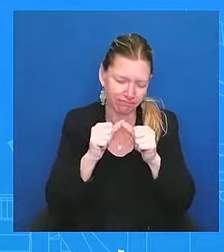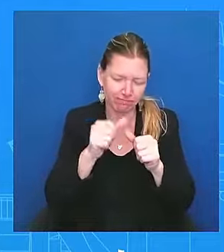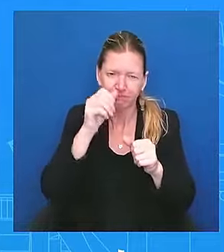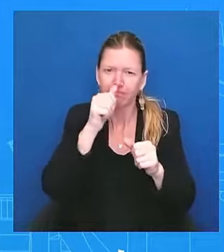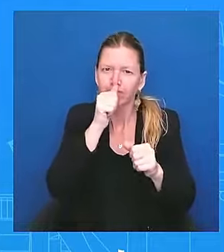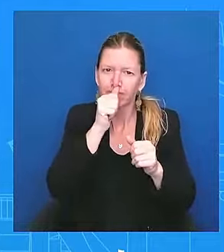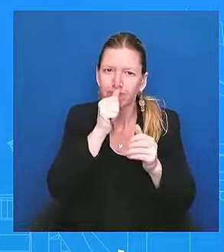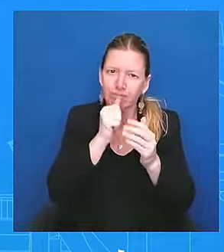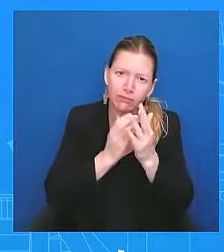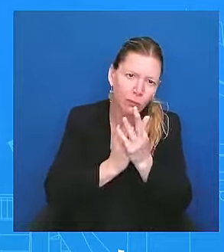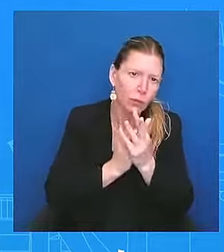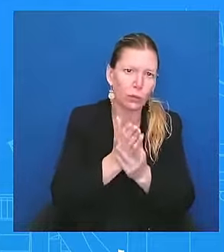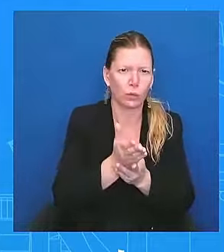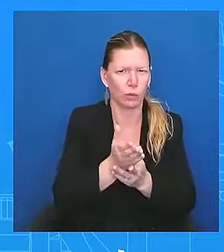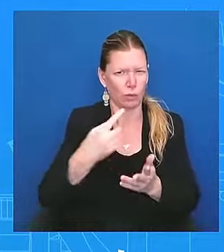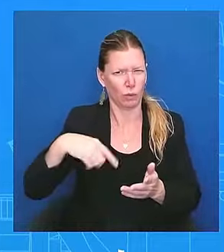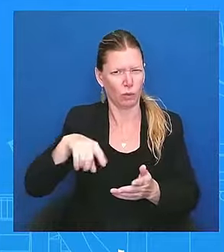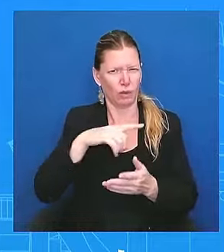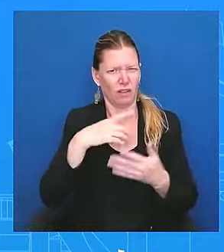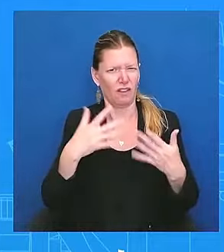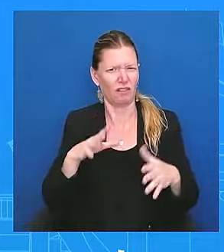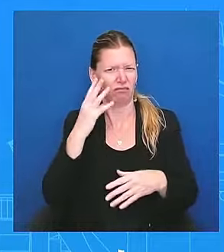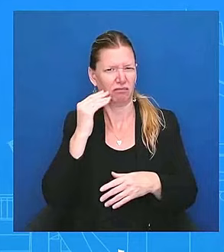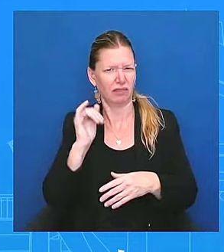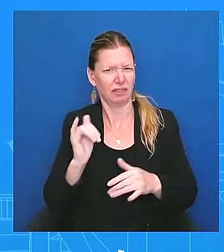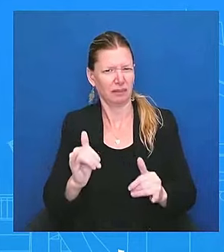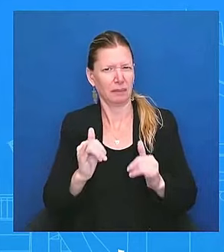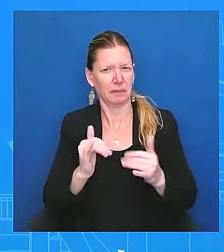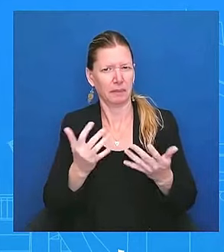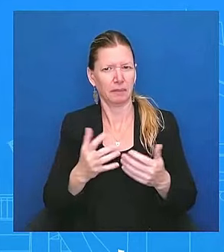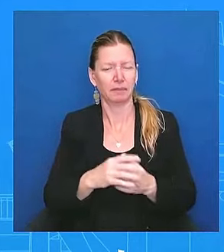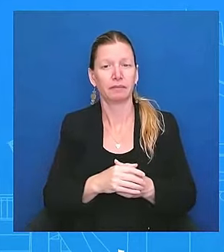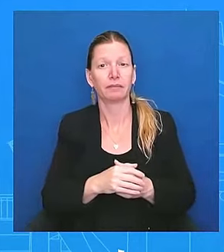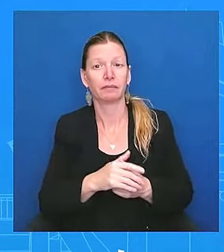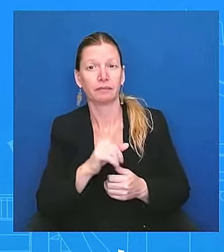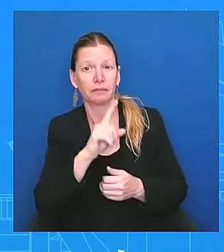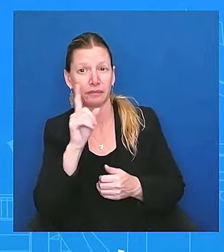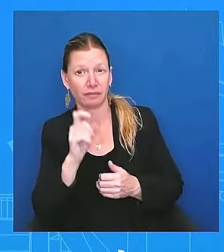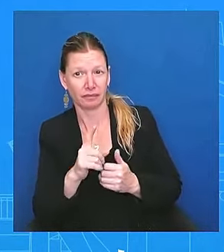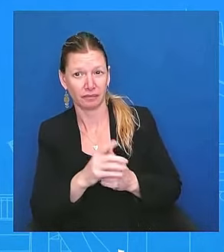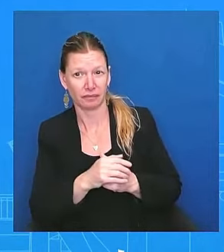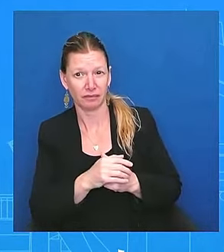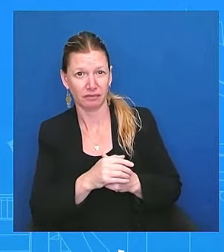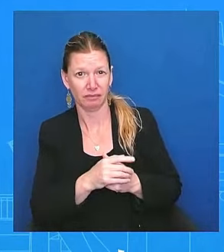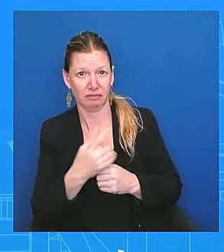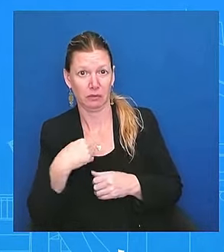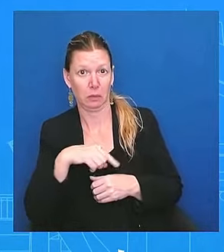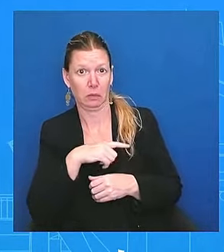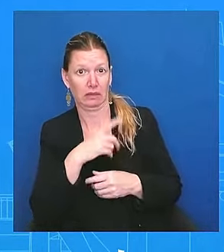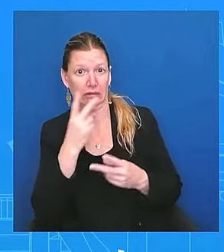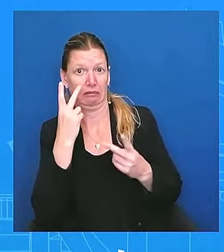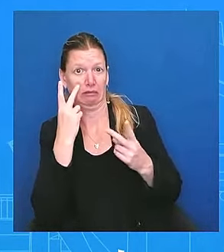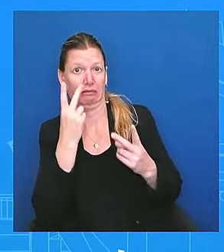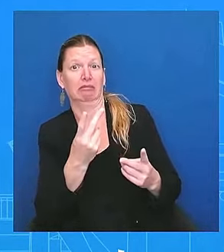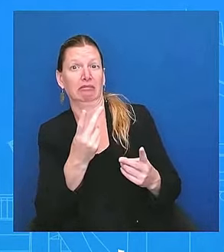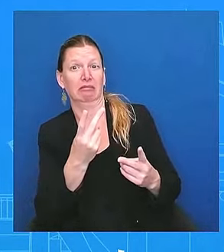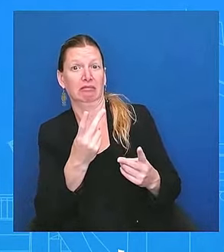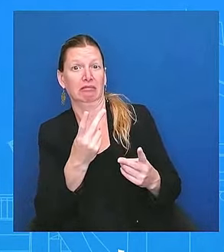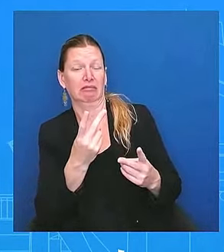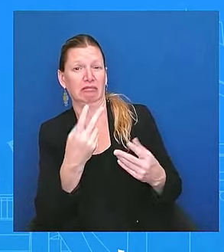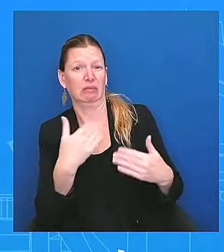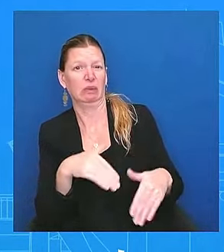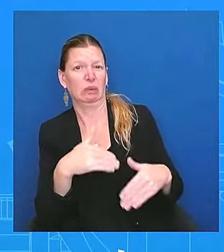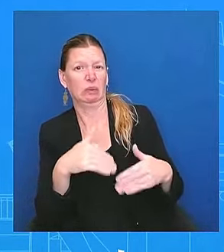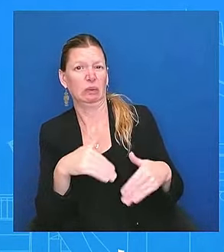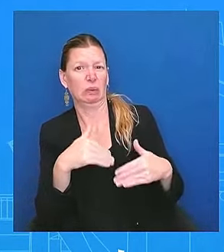But, It speaks to that. But we're not, we're not, we're not, we didn't share that information ahead of time. You all asked